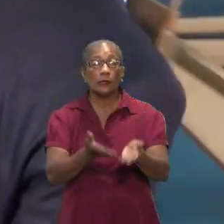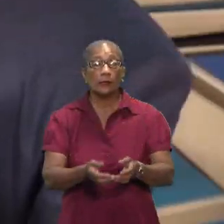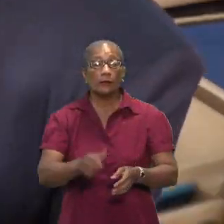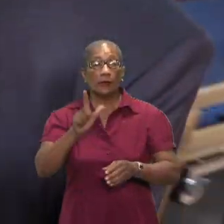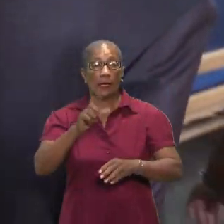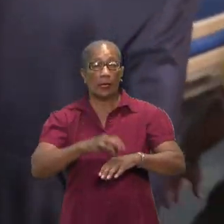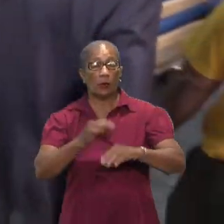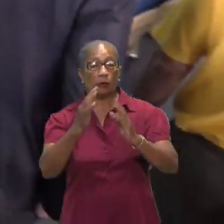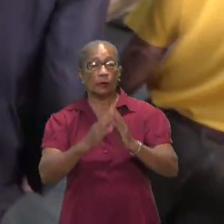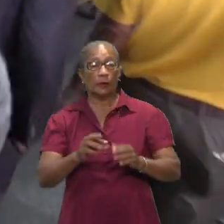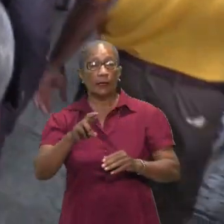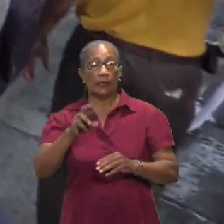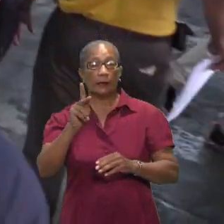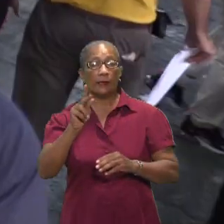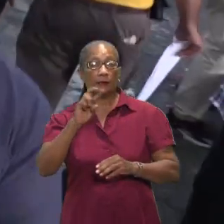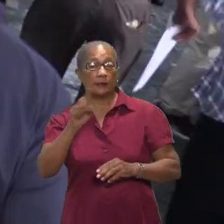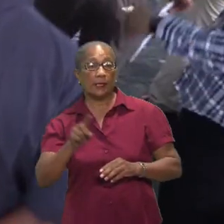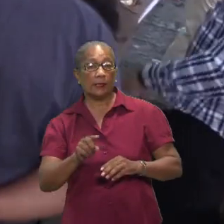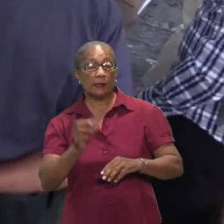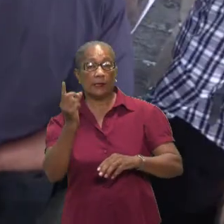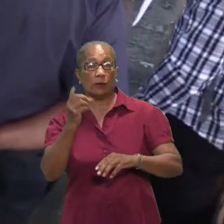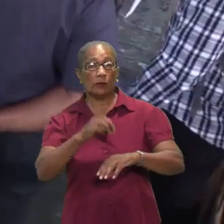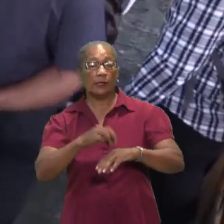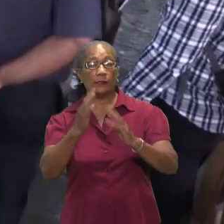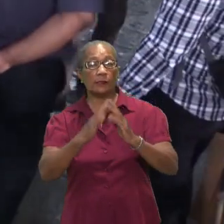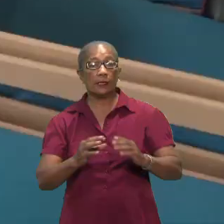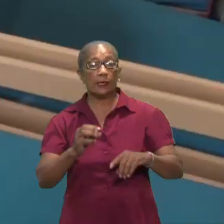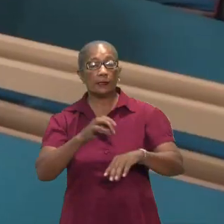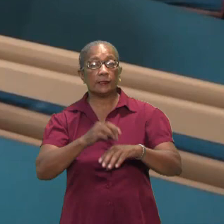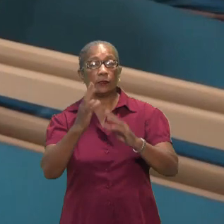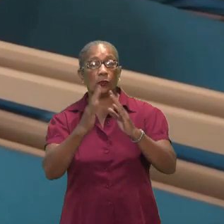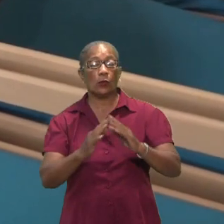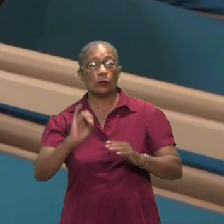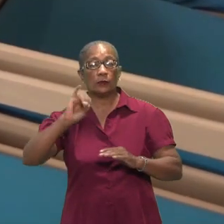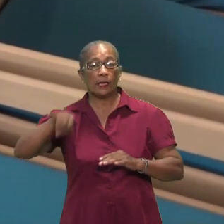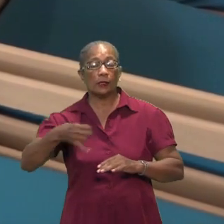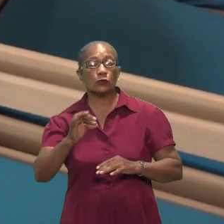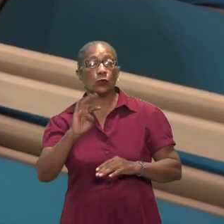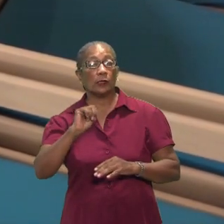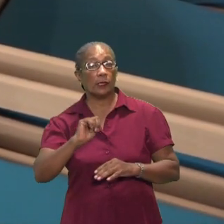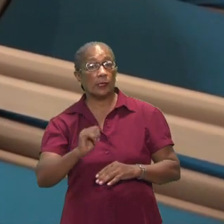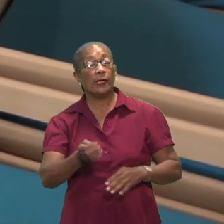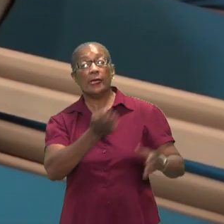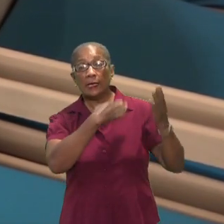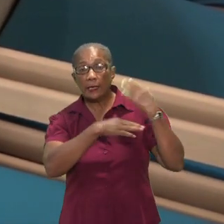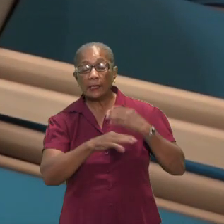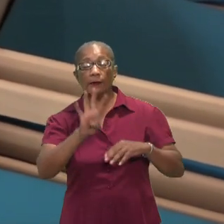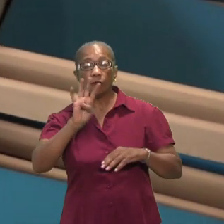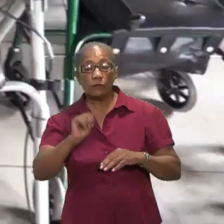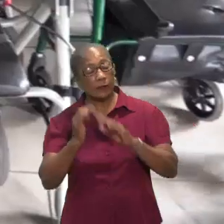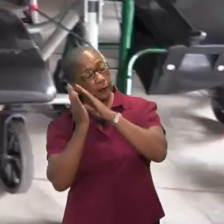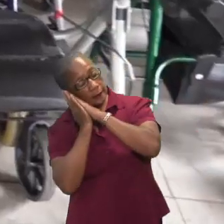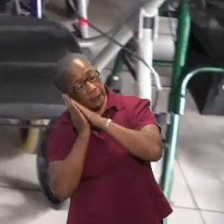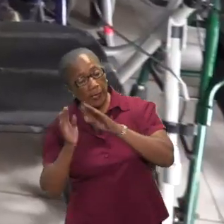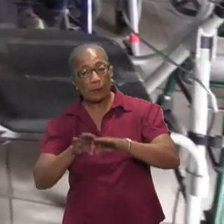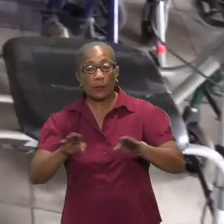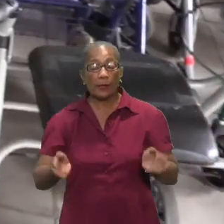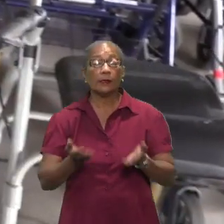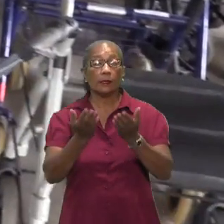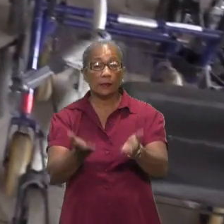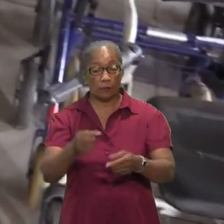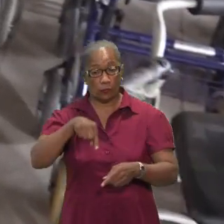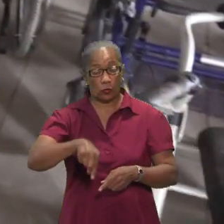hospital beds and a number of relators to Slans Hospital, Roman Catholic Hospital, Roman RKZ, Giaconesan